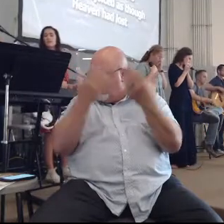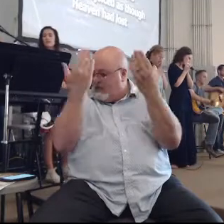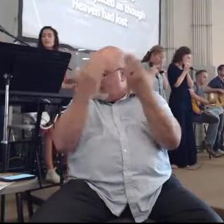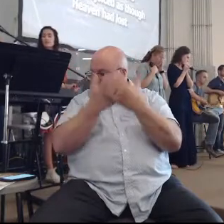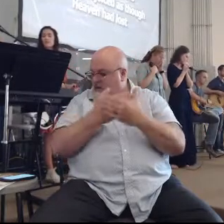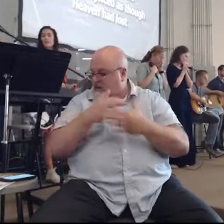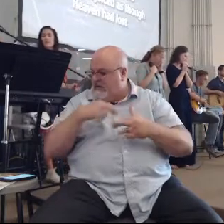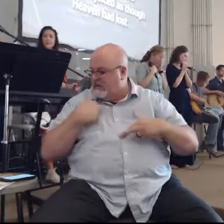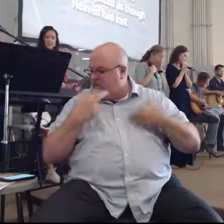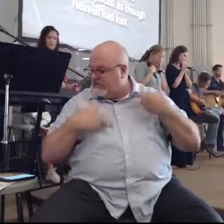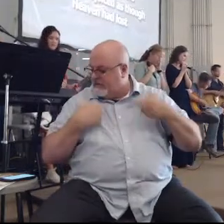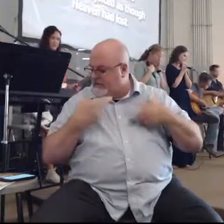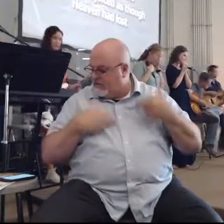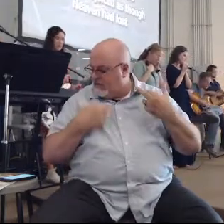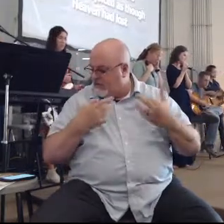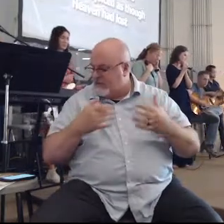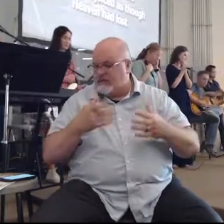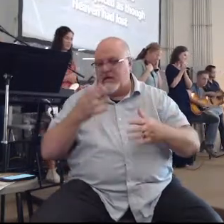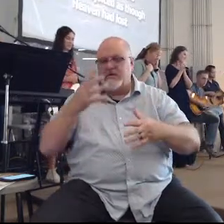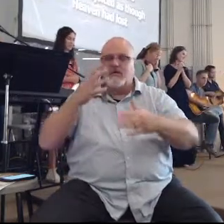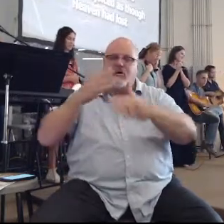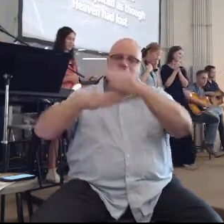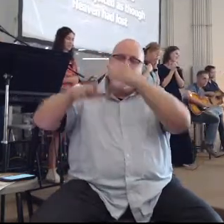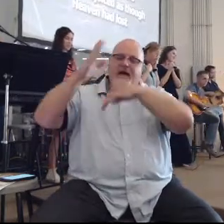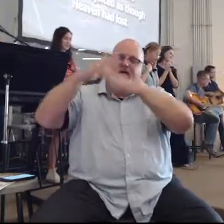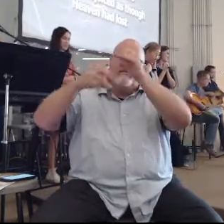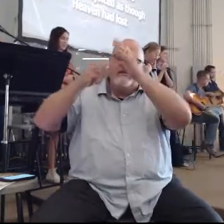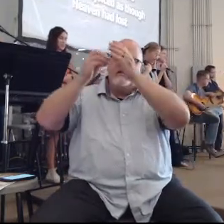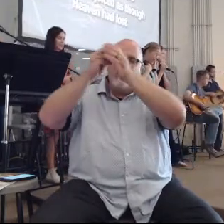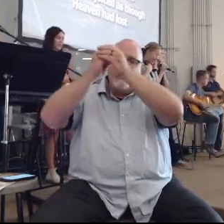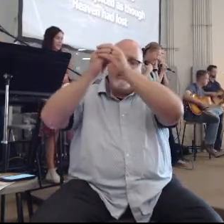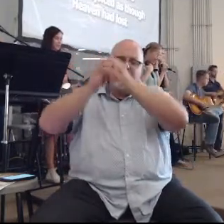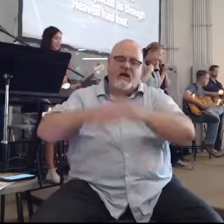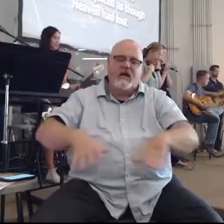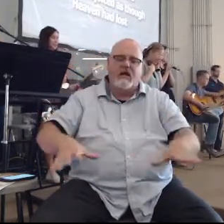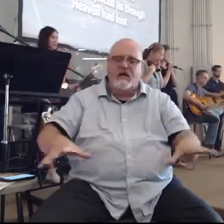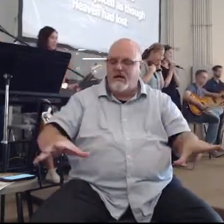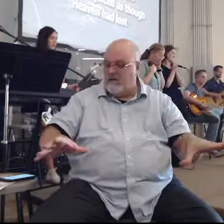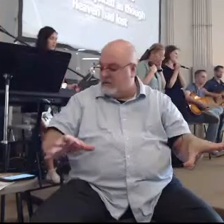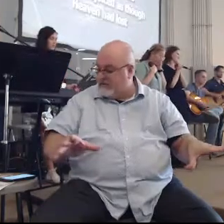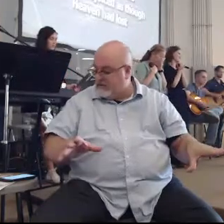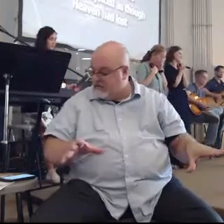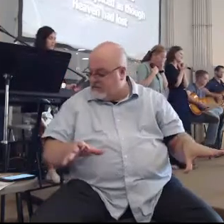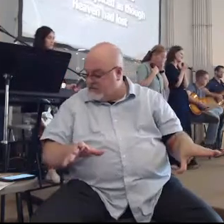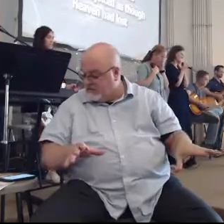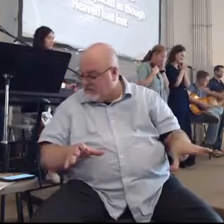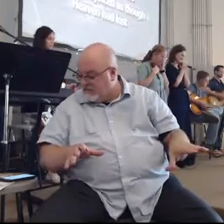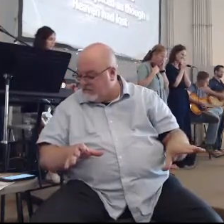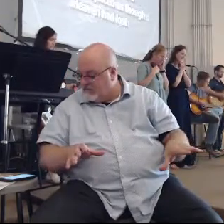Darkness rejoiced as though heaven had lost